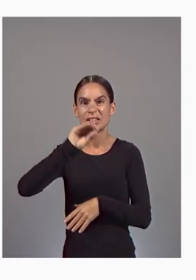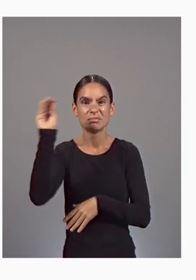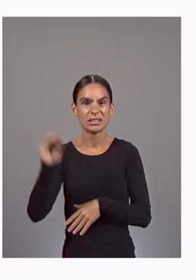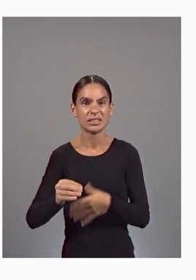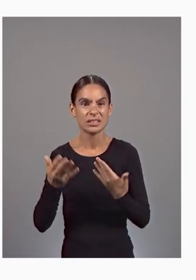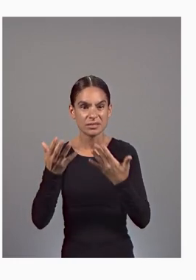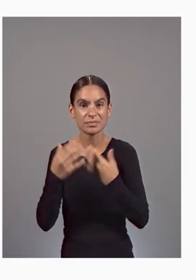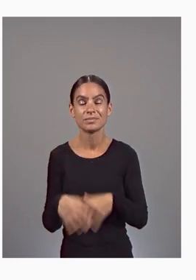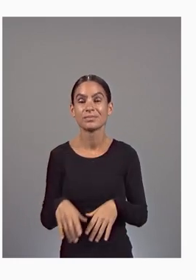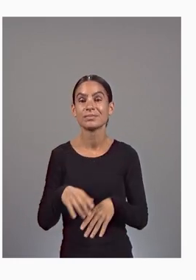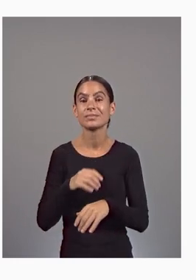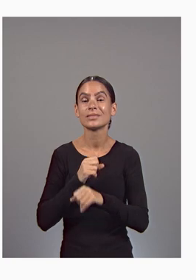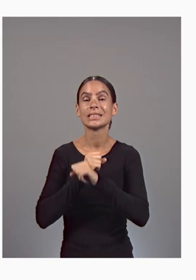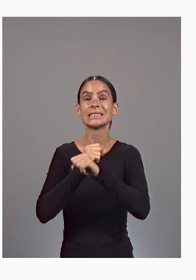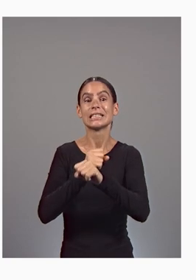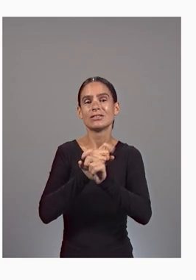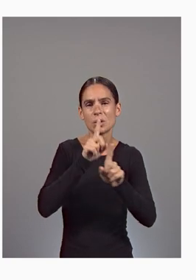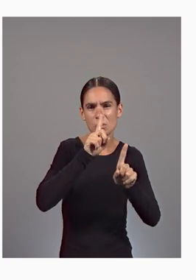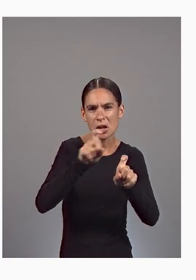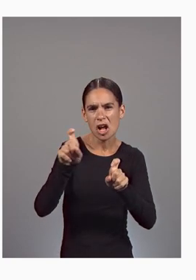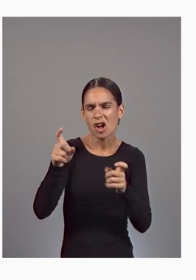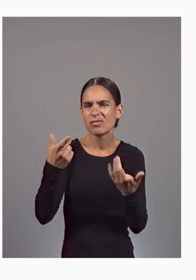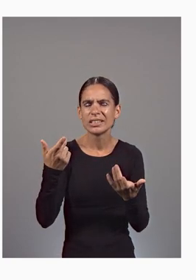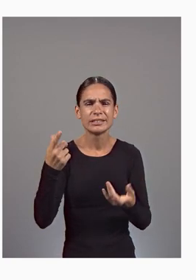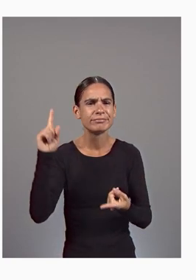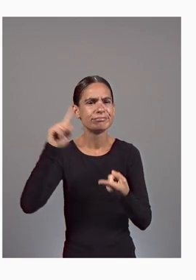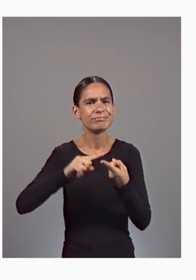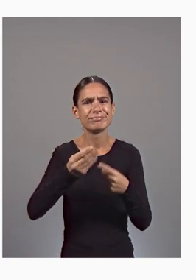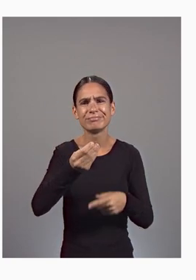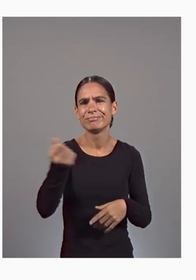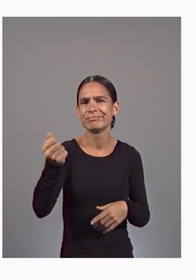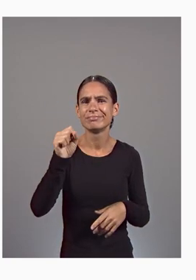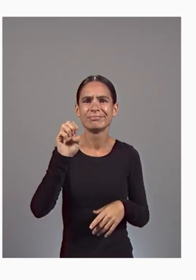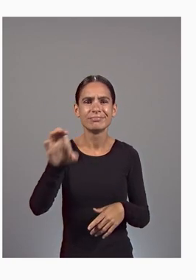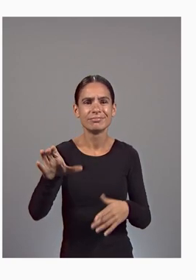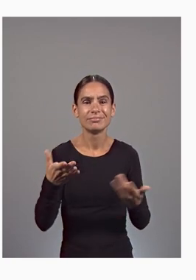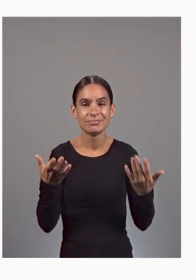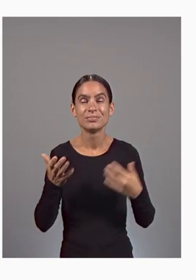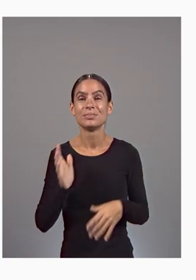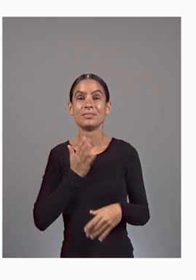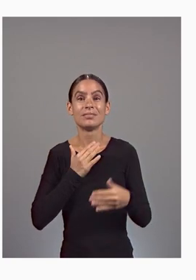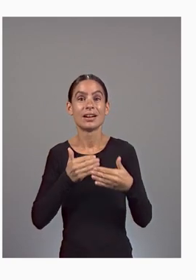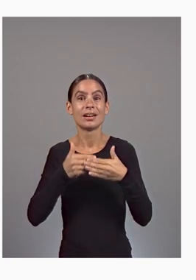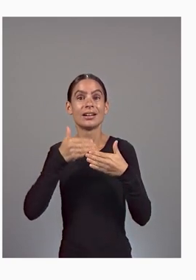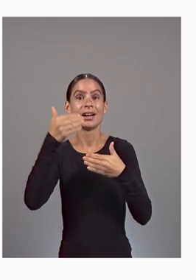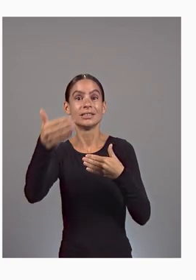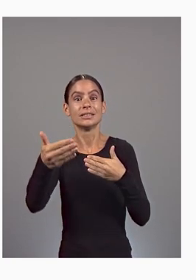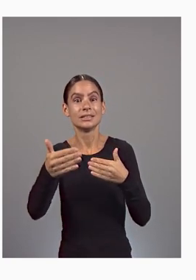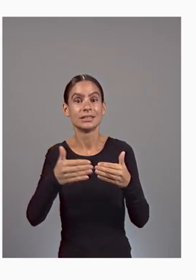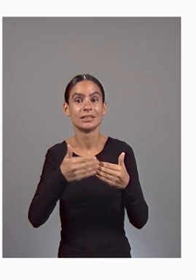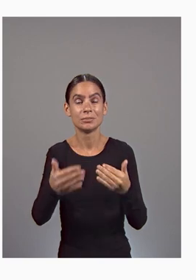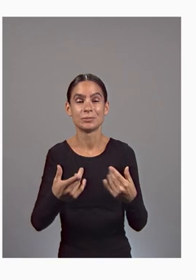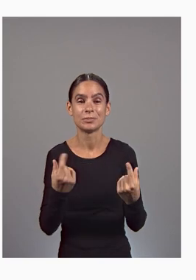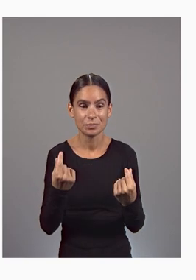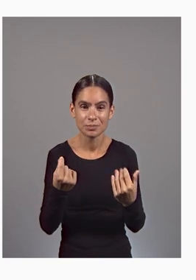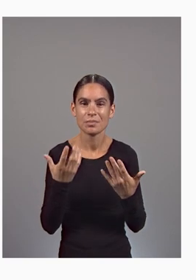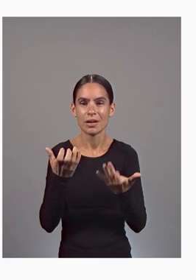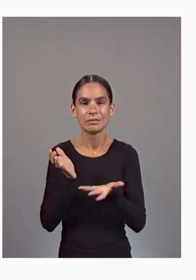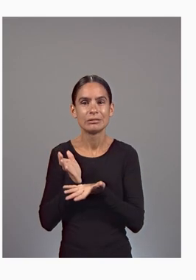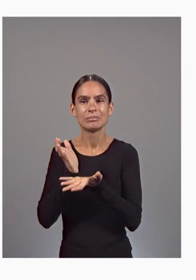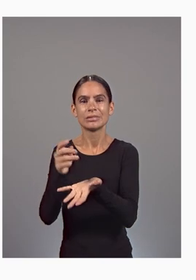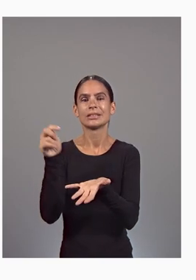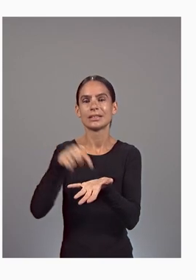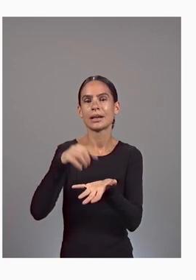security queries now taking just seconds. So, our next step with cyber security is to bring